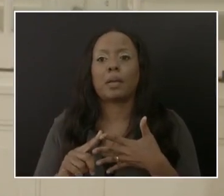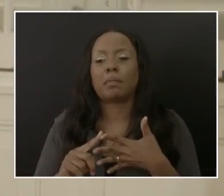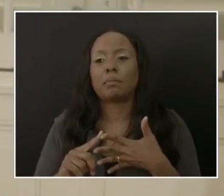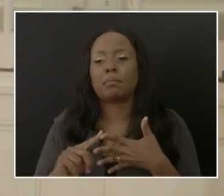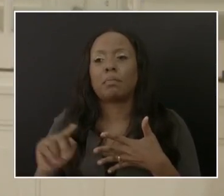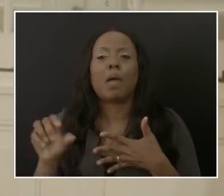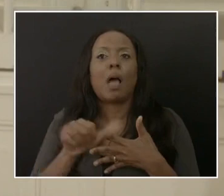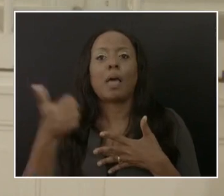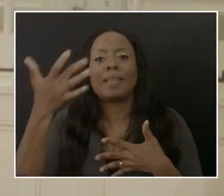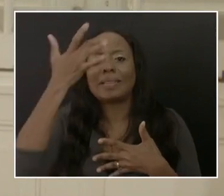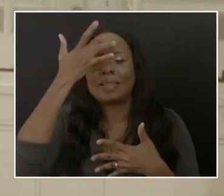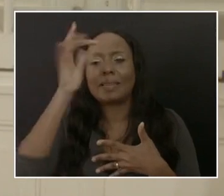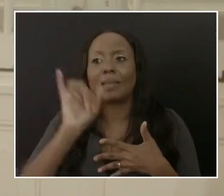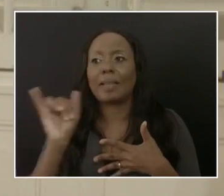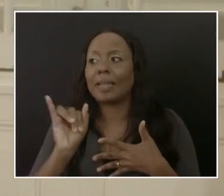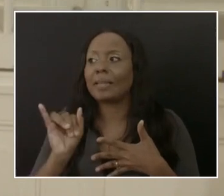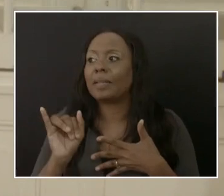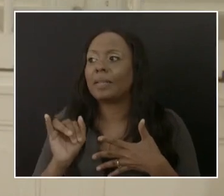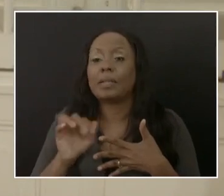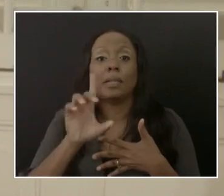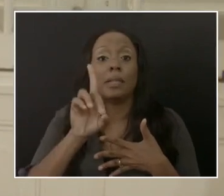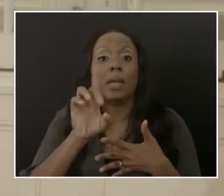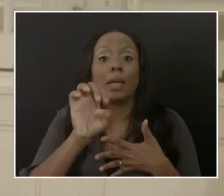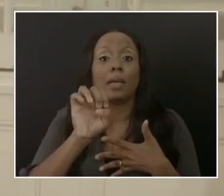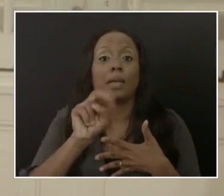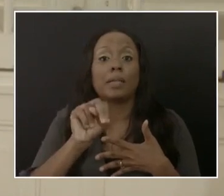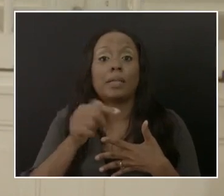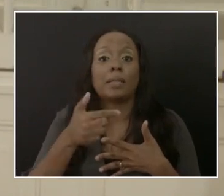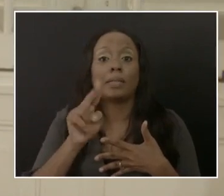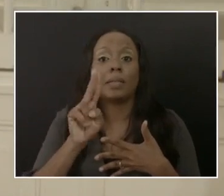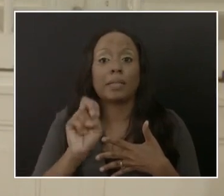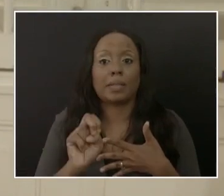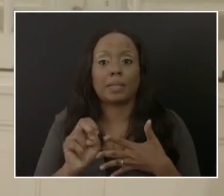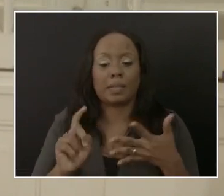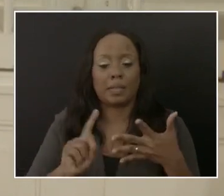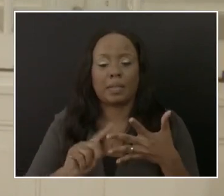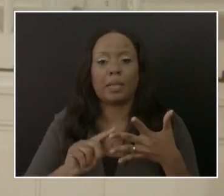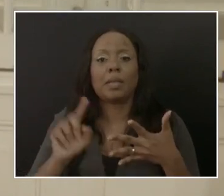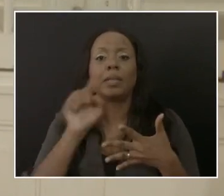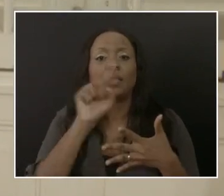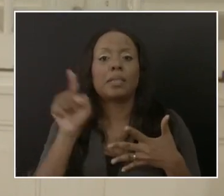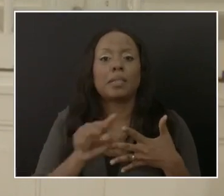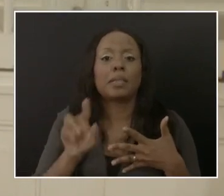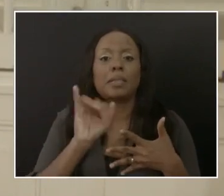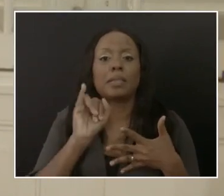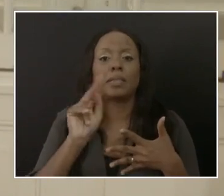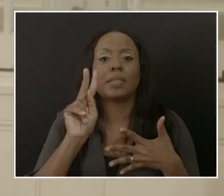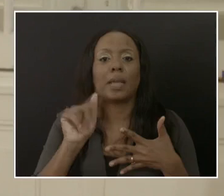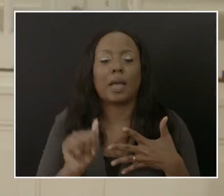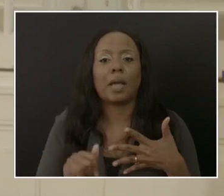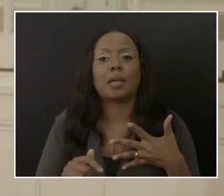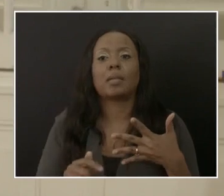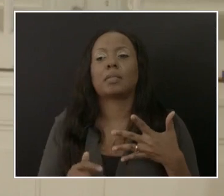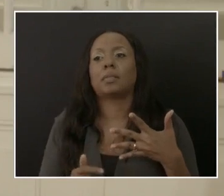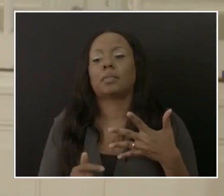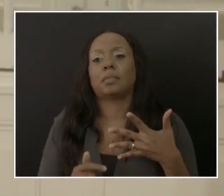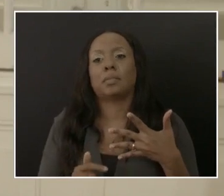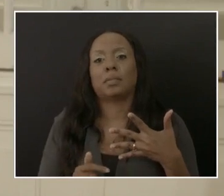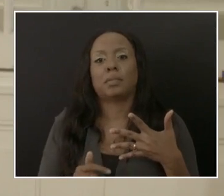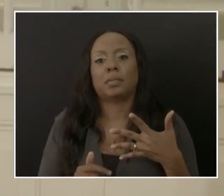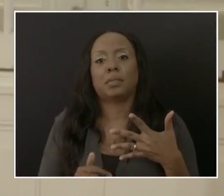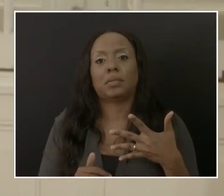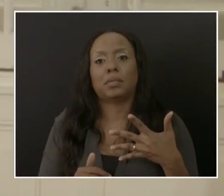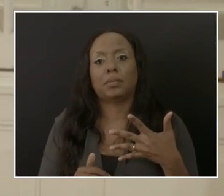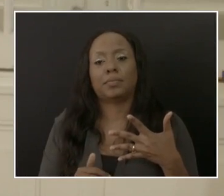such as, um, dengue fever. We went through a Zika outbreak. The changing landscape with